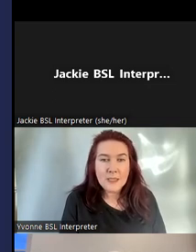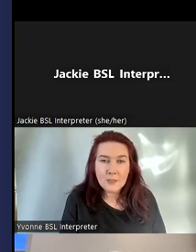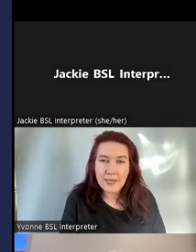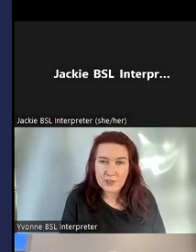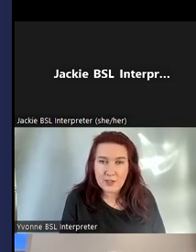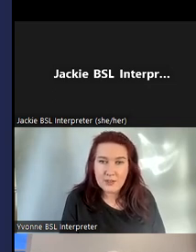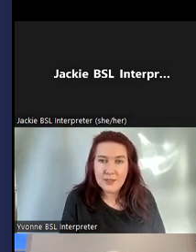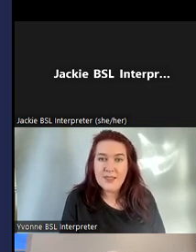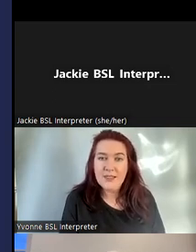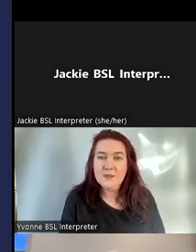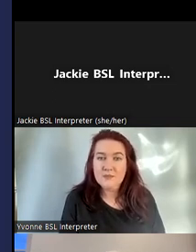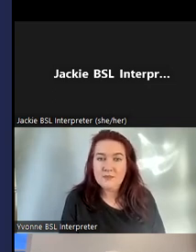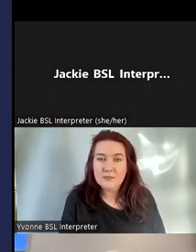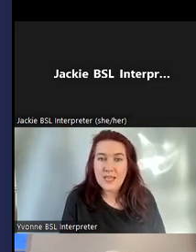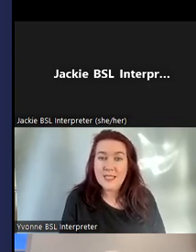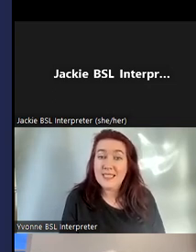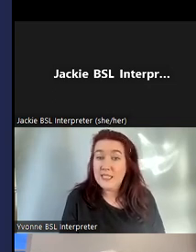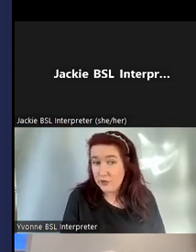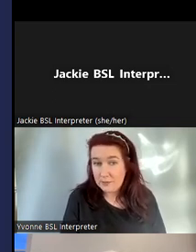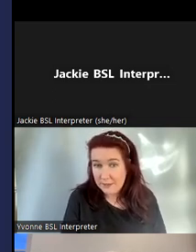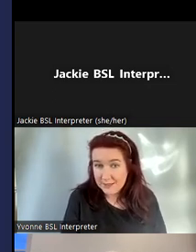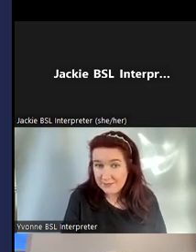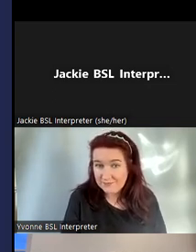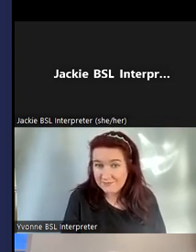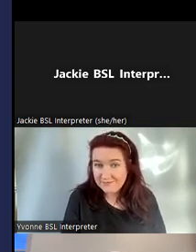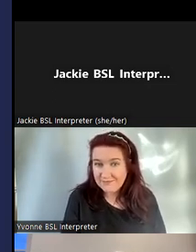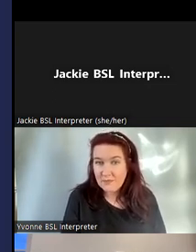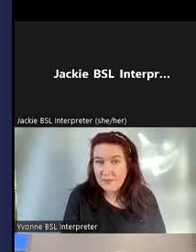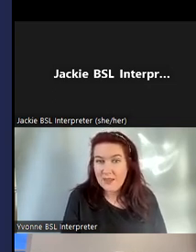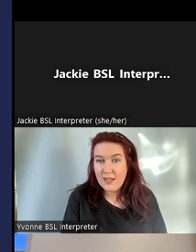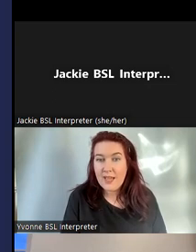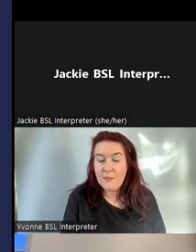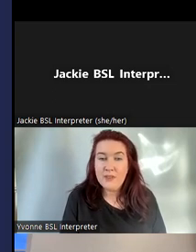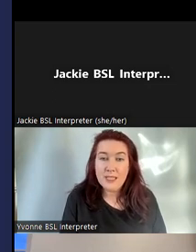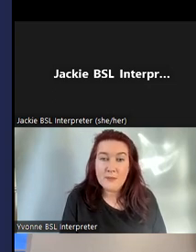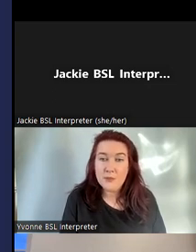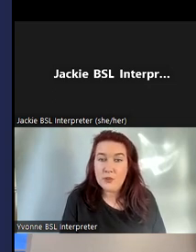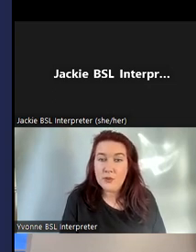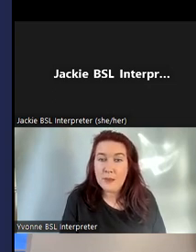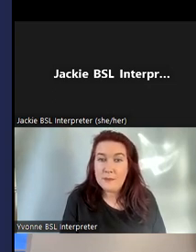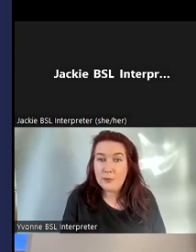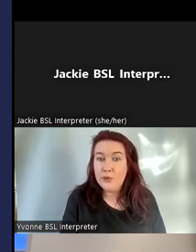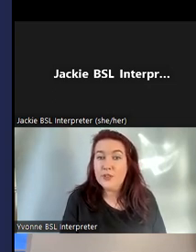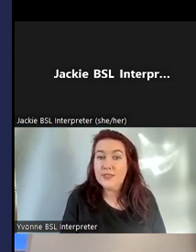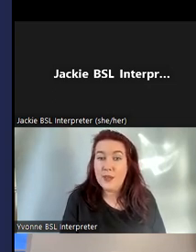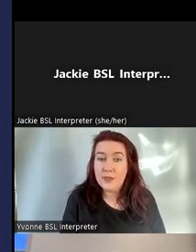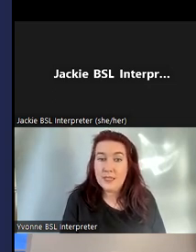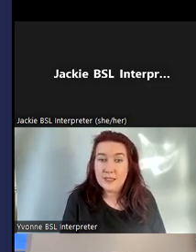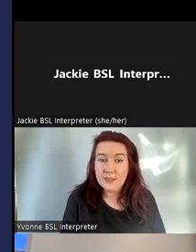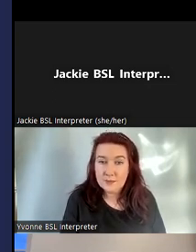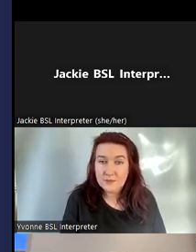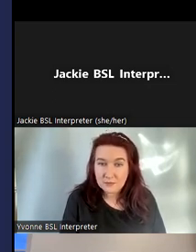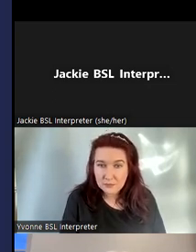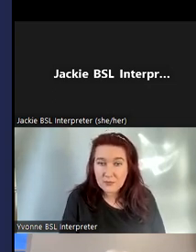that middle picture is an ear trumpet of the type that was used by people who used to sell